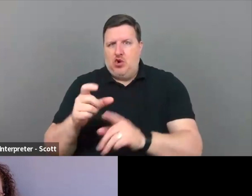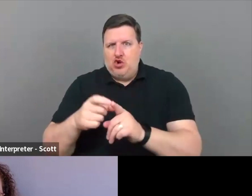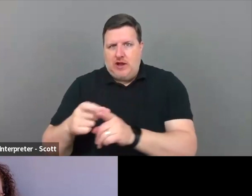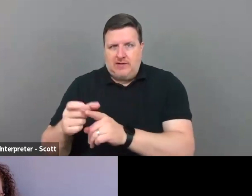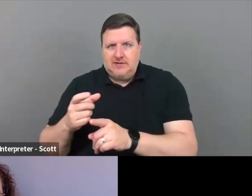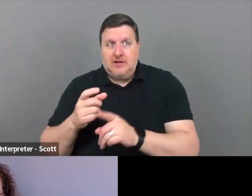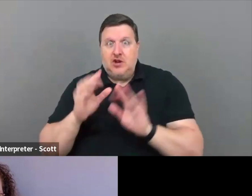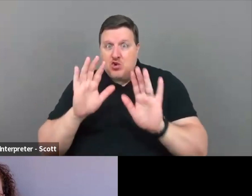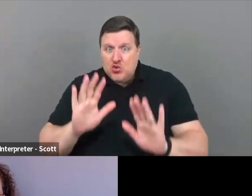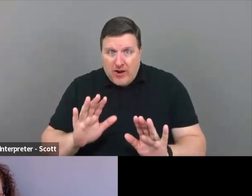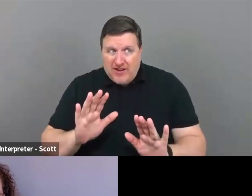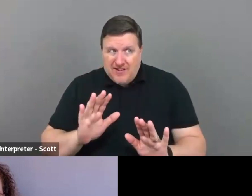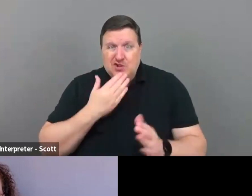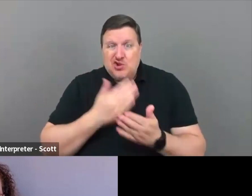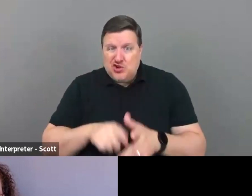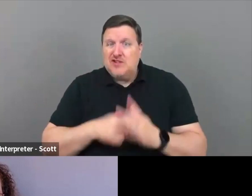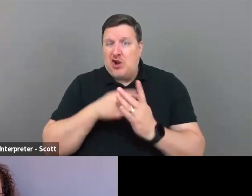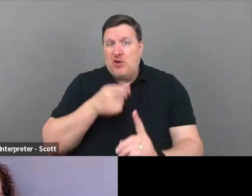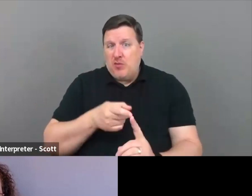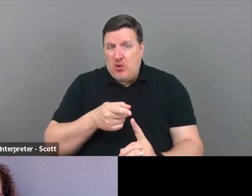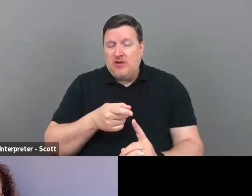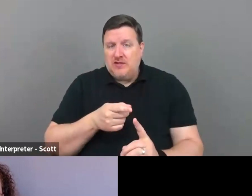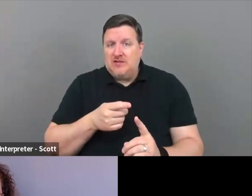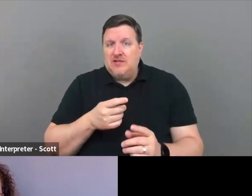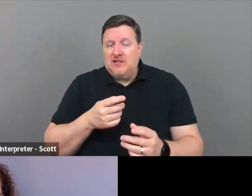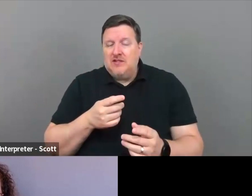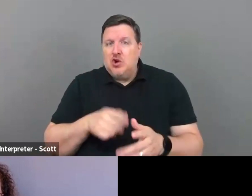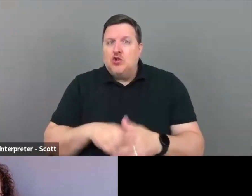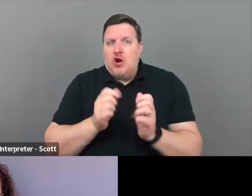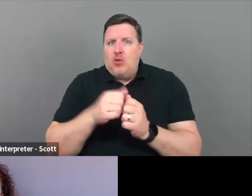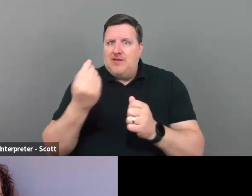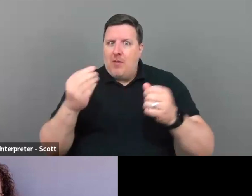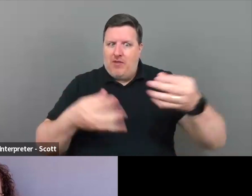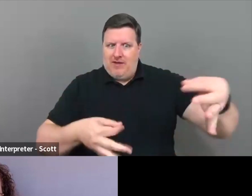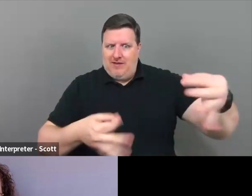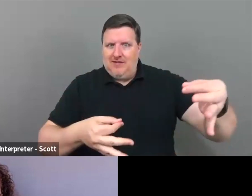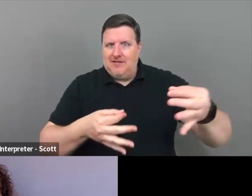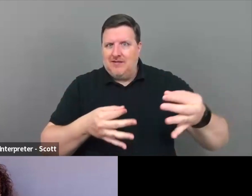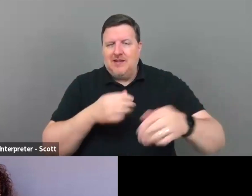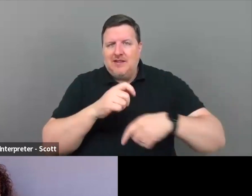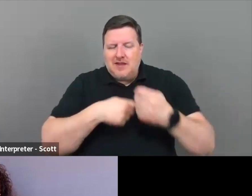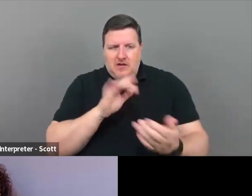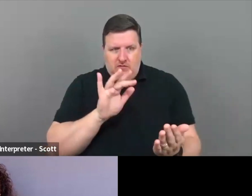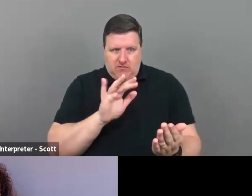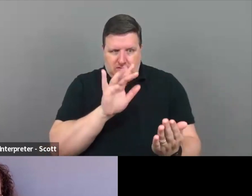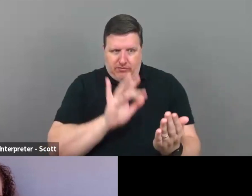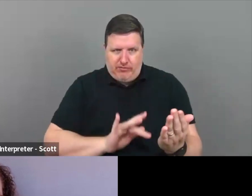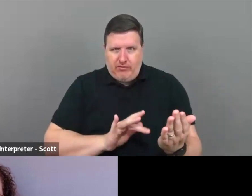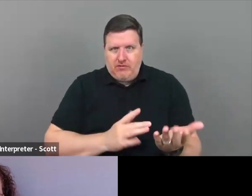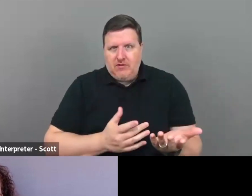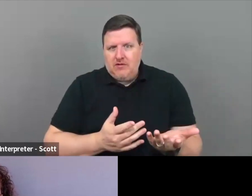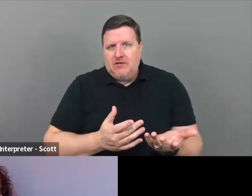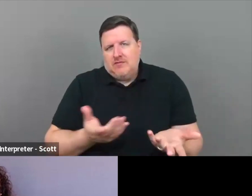It can be a great starting page. So you're starting with something on, on a page rather than looking at a blank page,